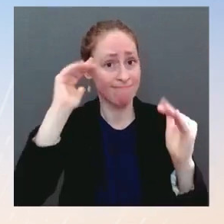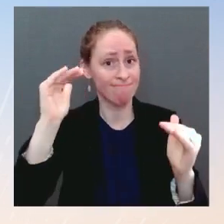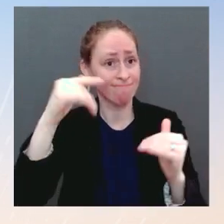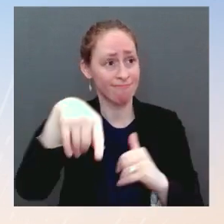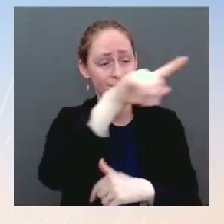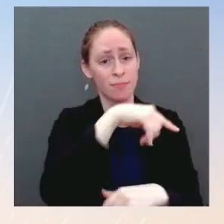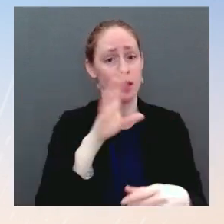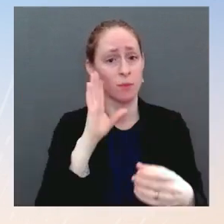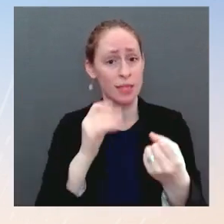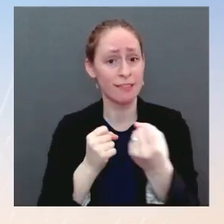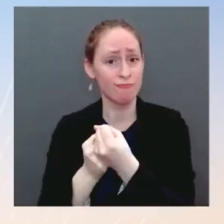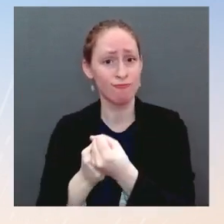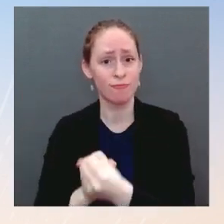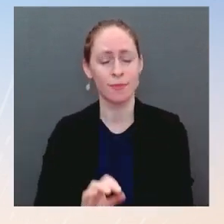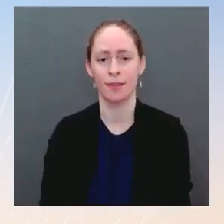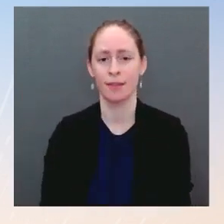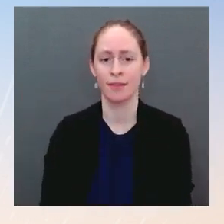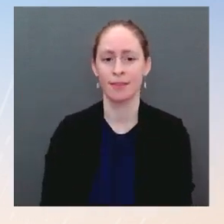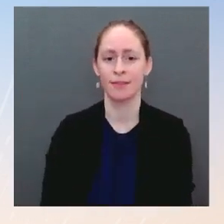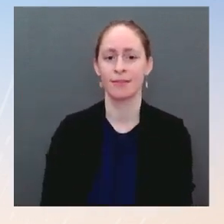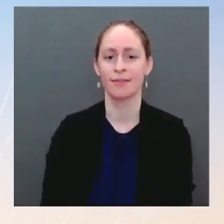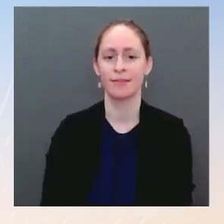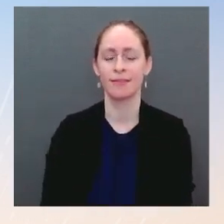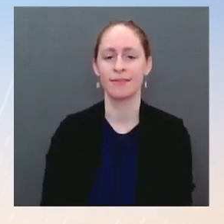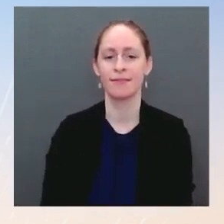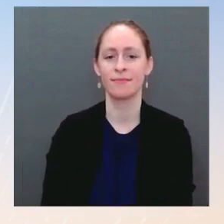okay. That was, I care about childcare.